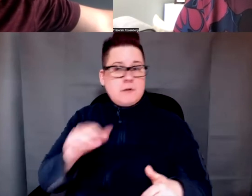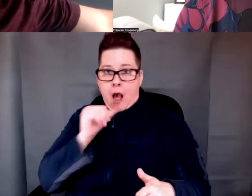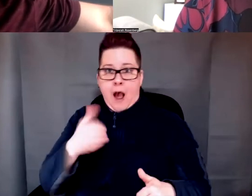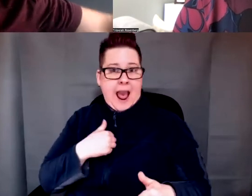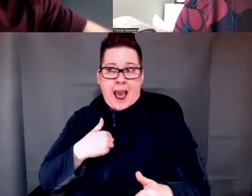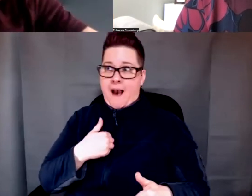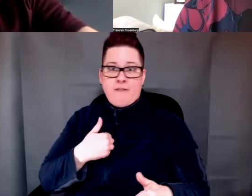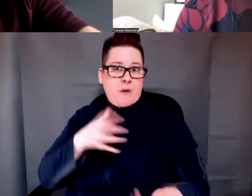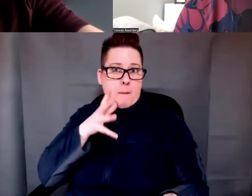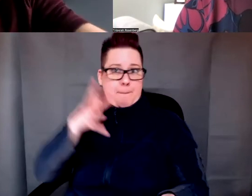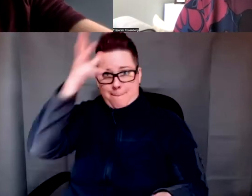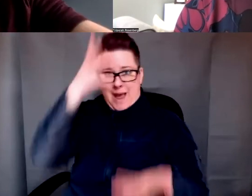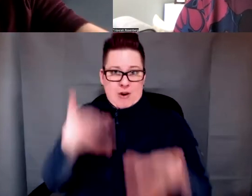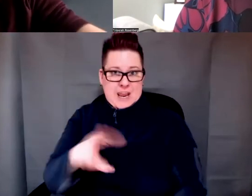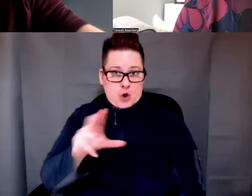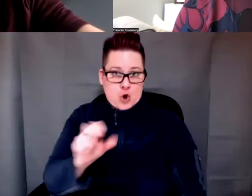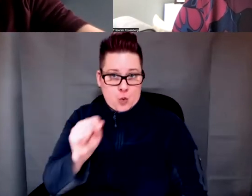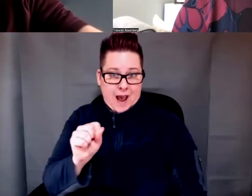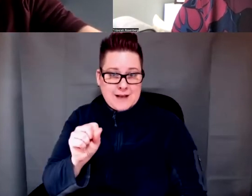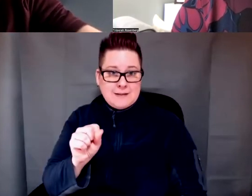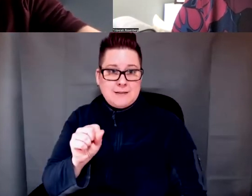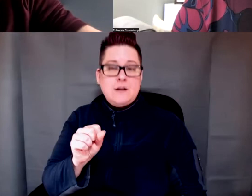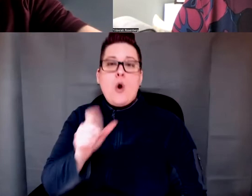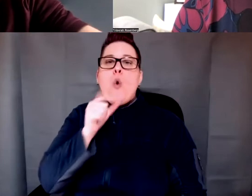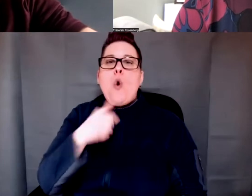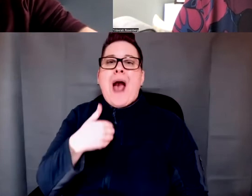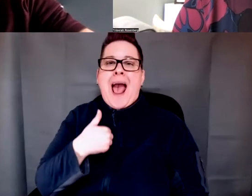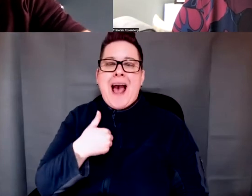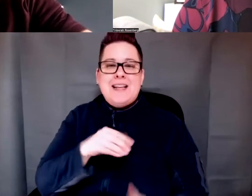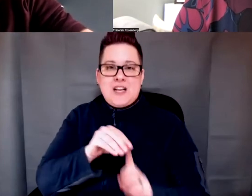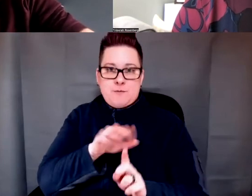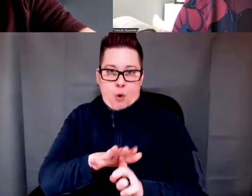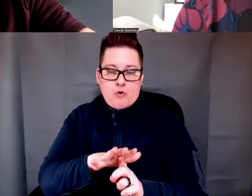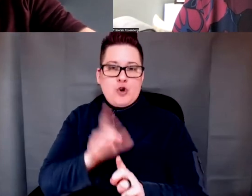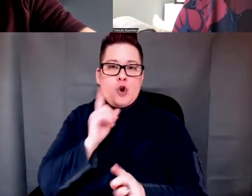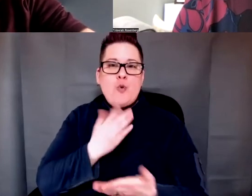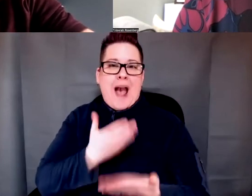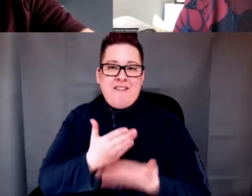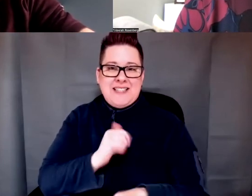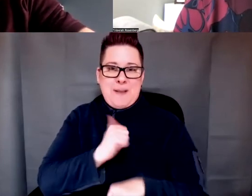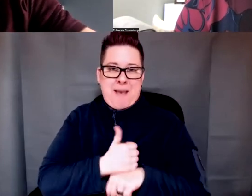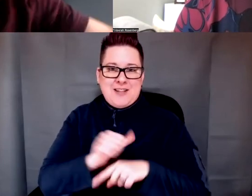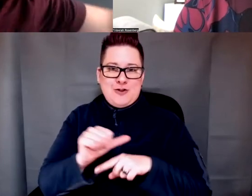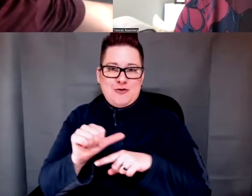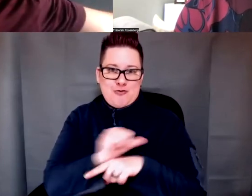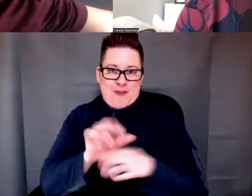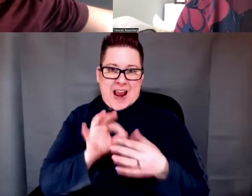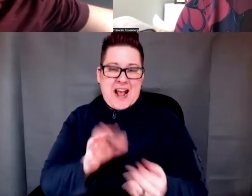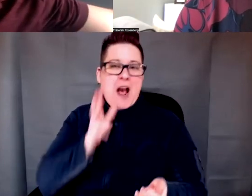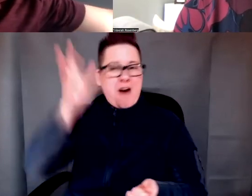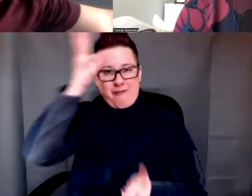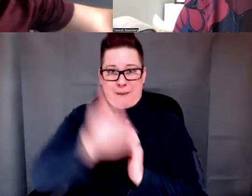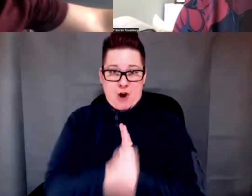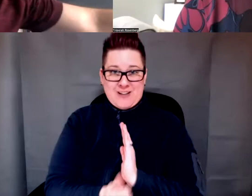United States with exposure to evidence-based training on parenting practices. So when we put together that narrative